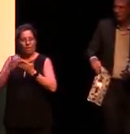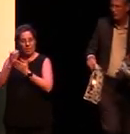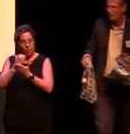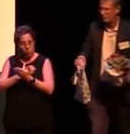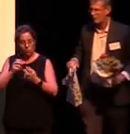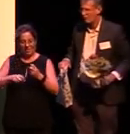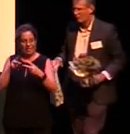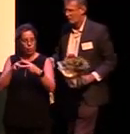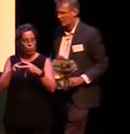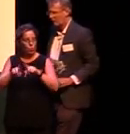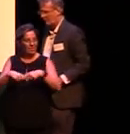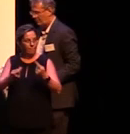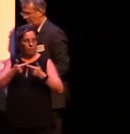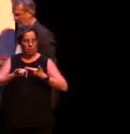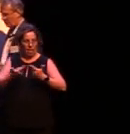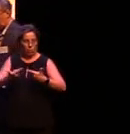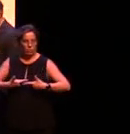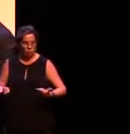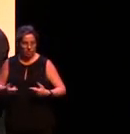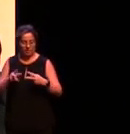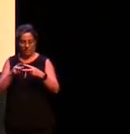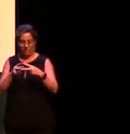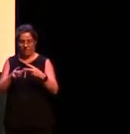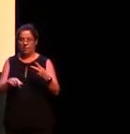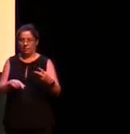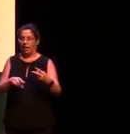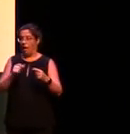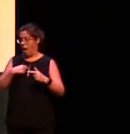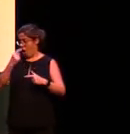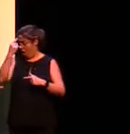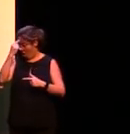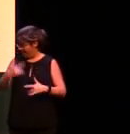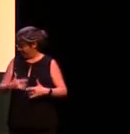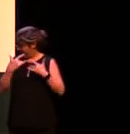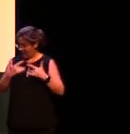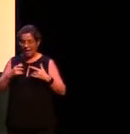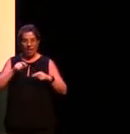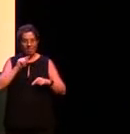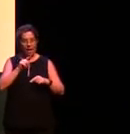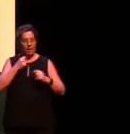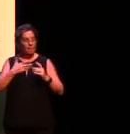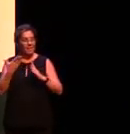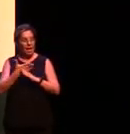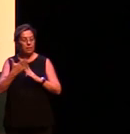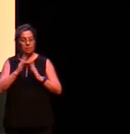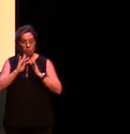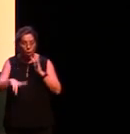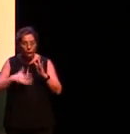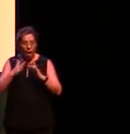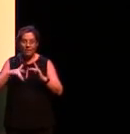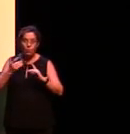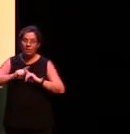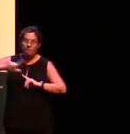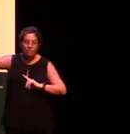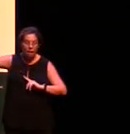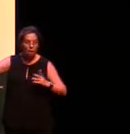in Biddinggunlock um um and I'm pretty sure that those can be accessed um online remotely um and